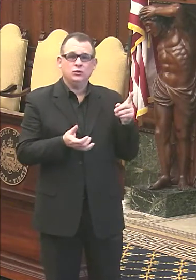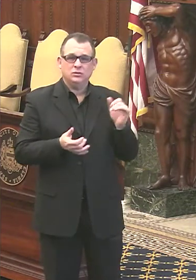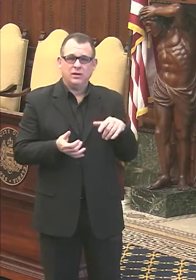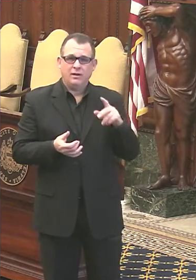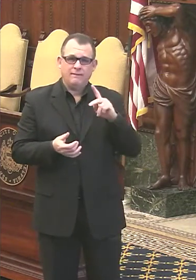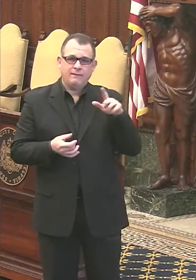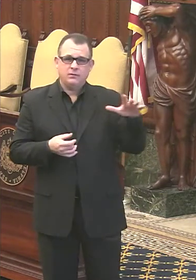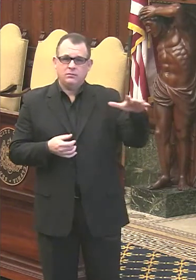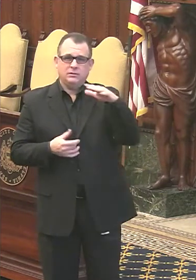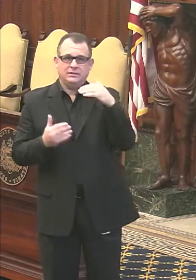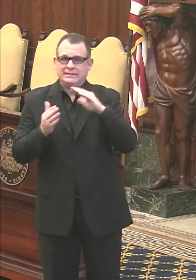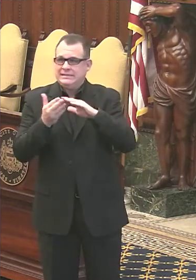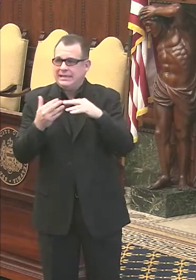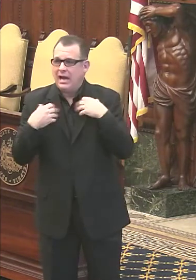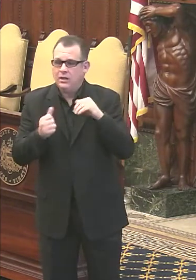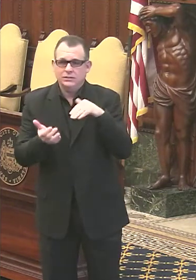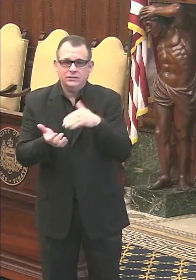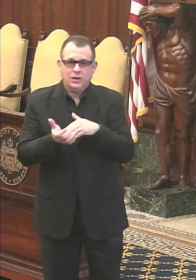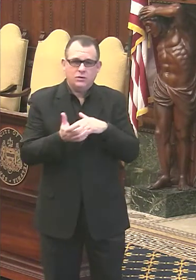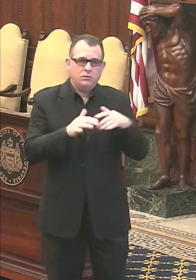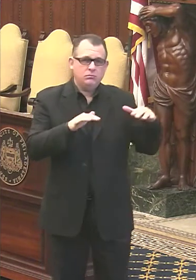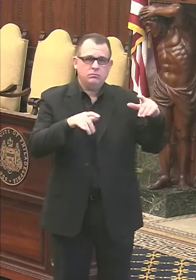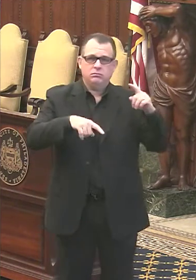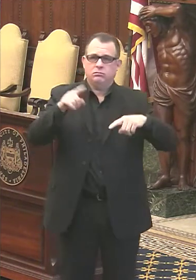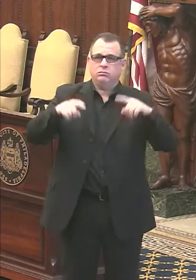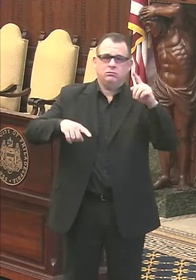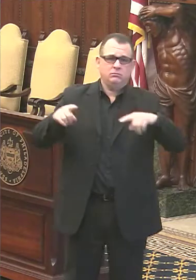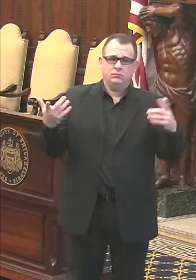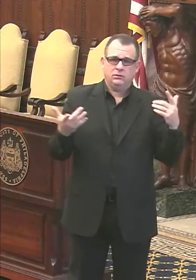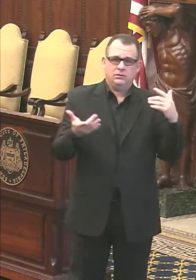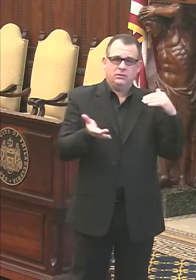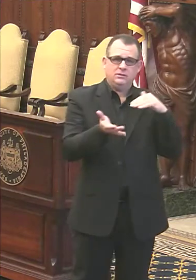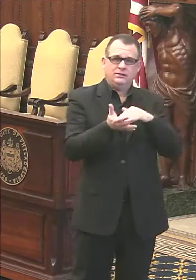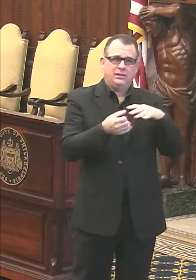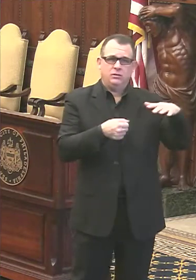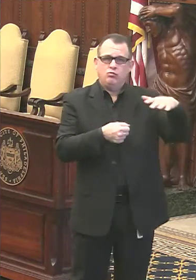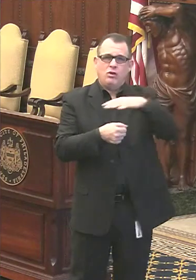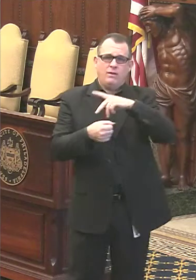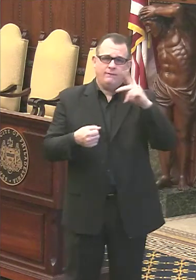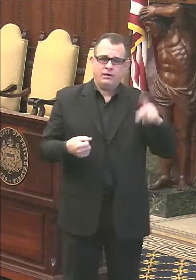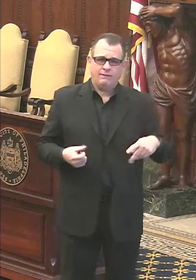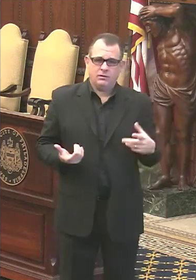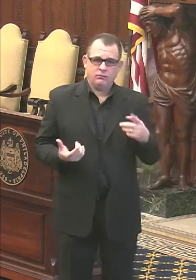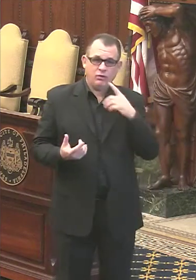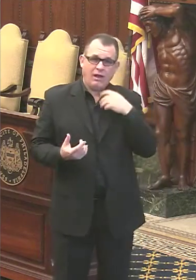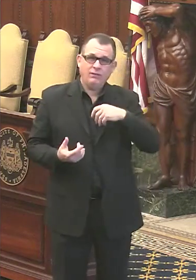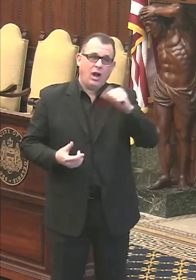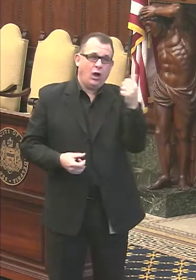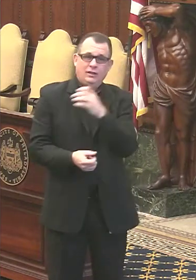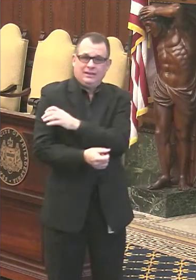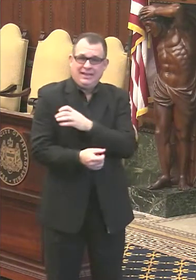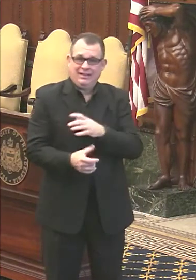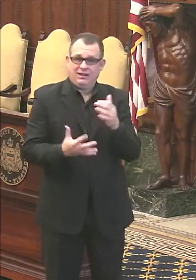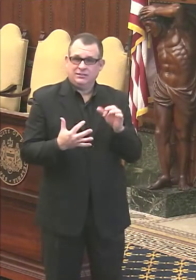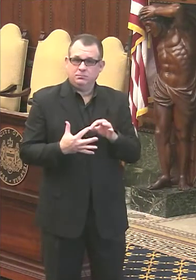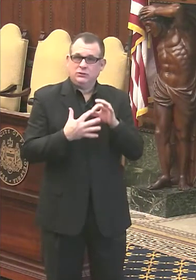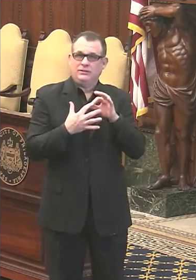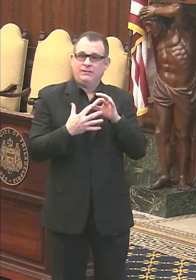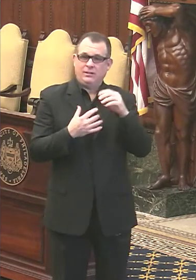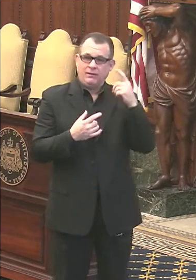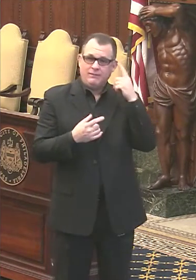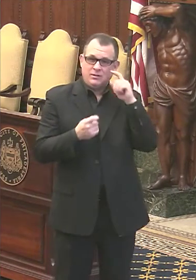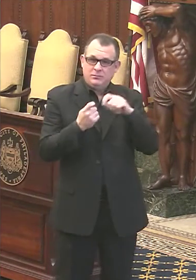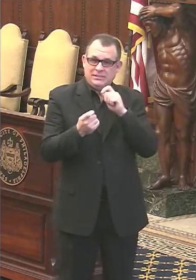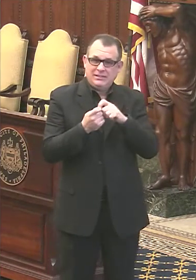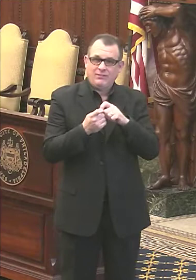including other federally qualified health centers. And, um, and then, um, there are some other clinics that are specific to, to, uh, serving the Latino